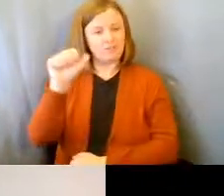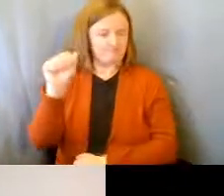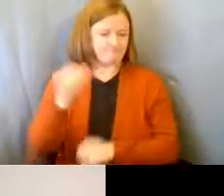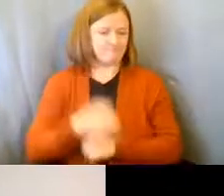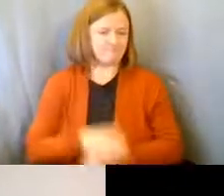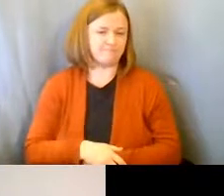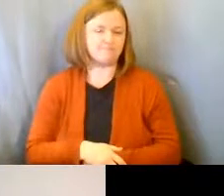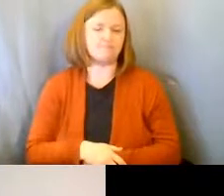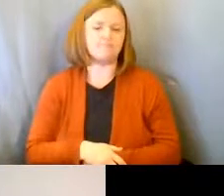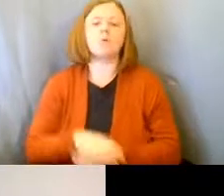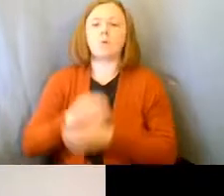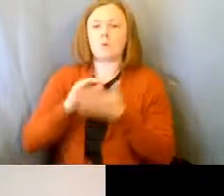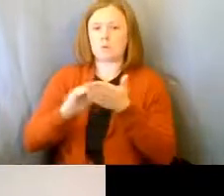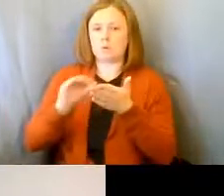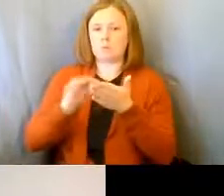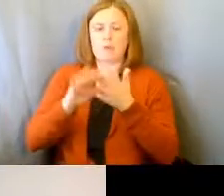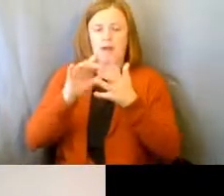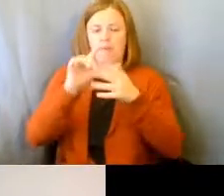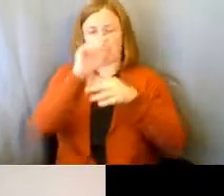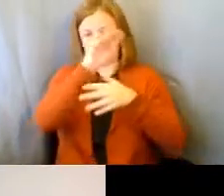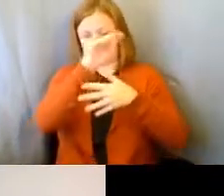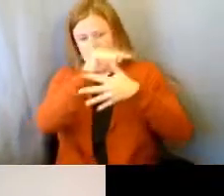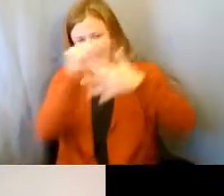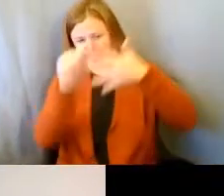excuse me, because I'm going to go out of order.